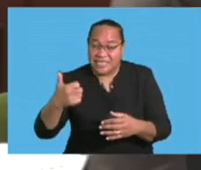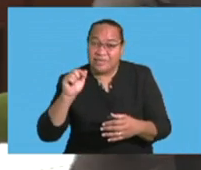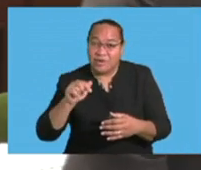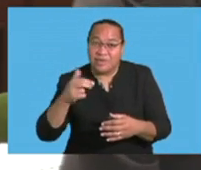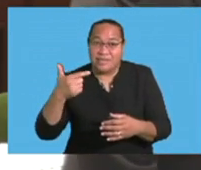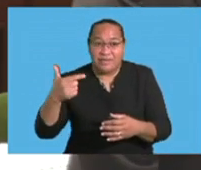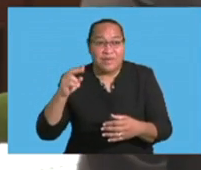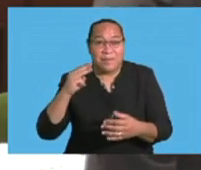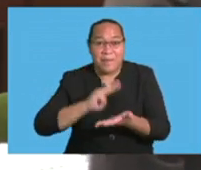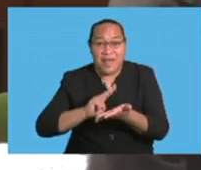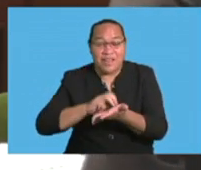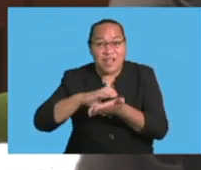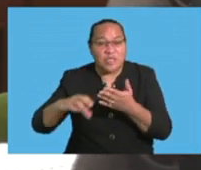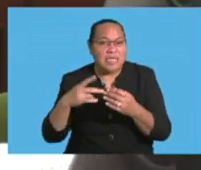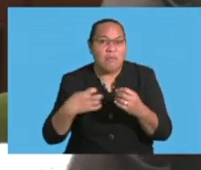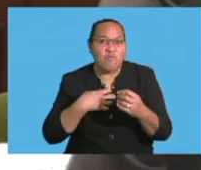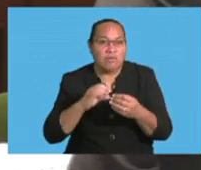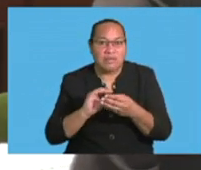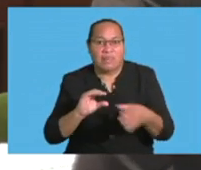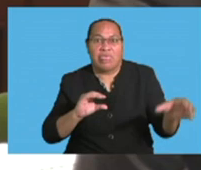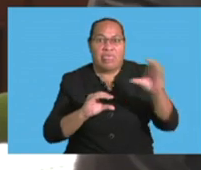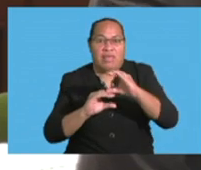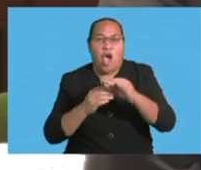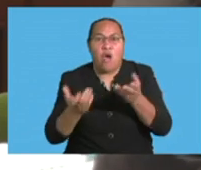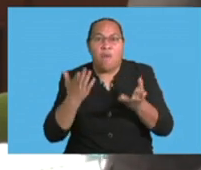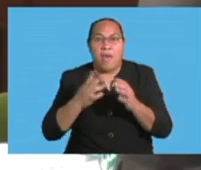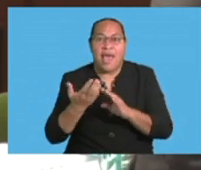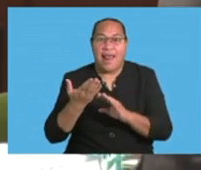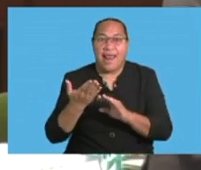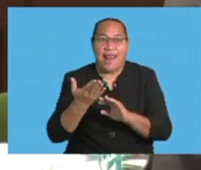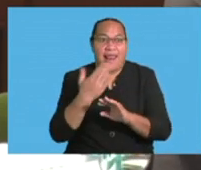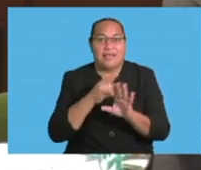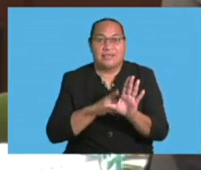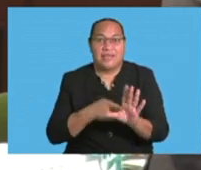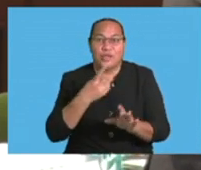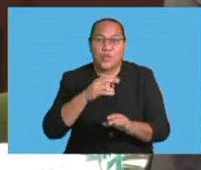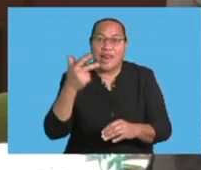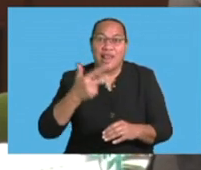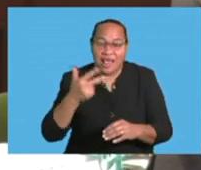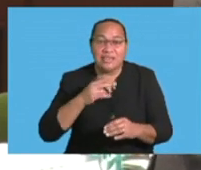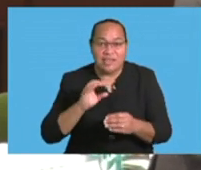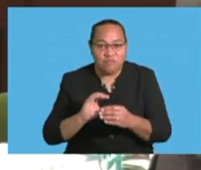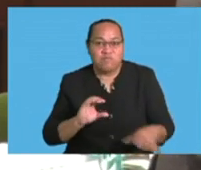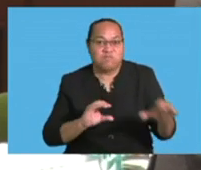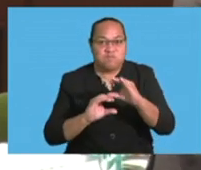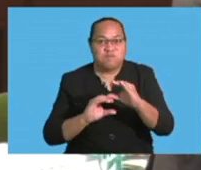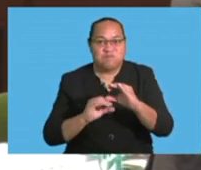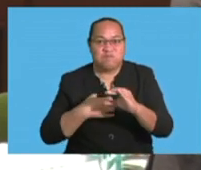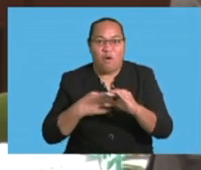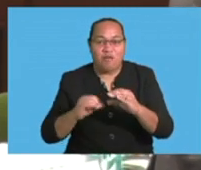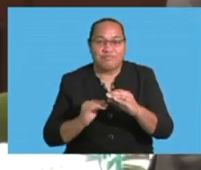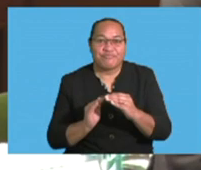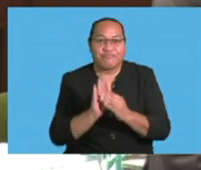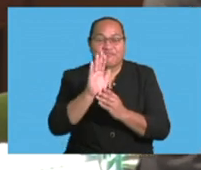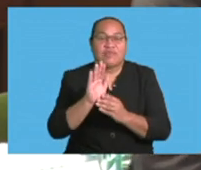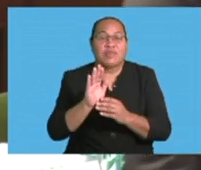more than double since 2018. And Mr. Speaker Sir, Mr. Speaker Sir, I am advised that